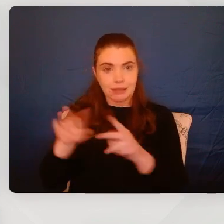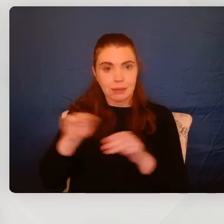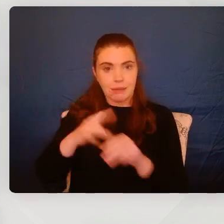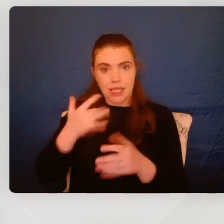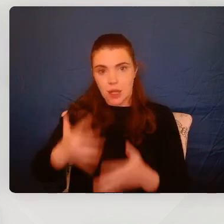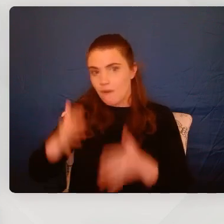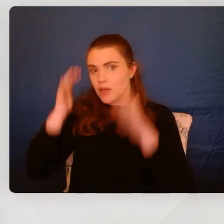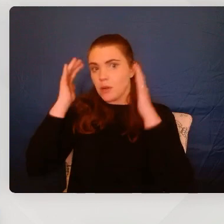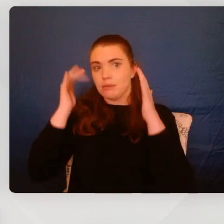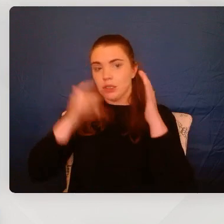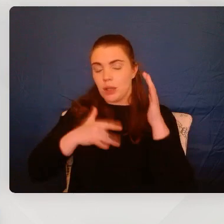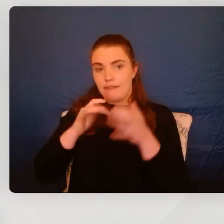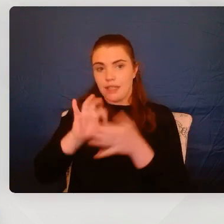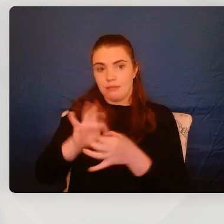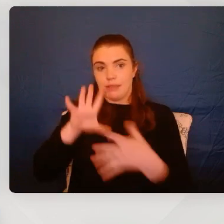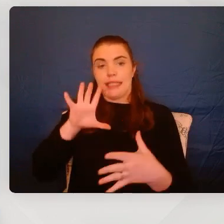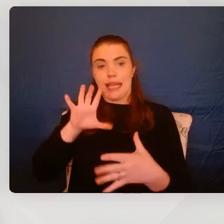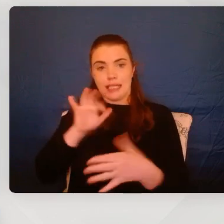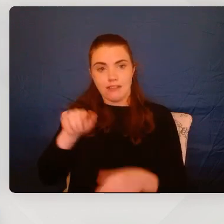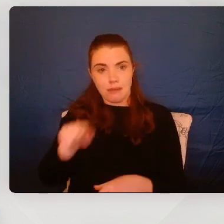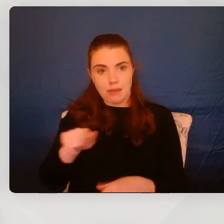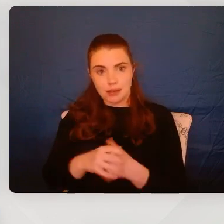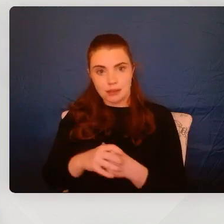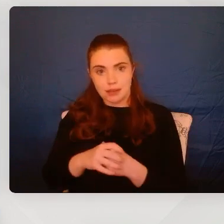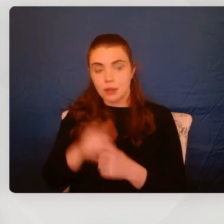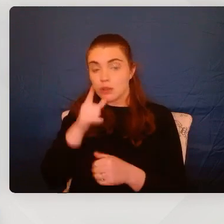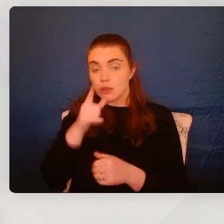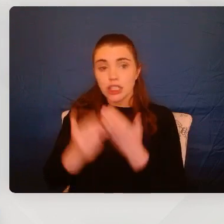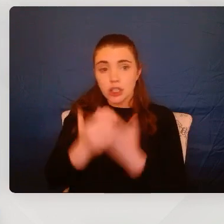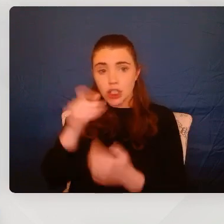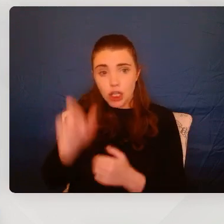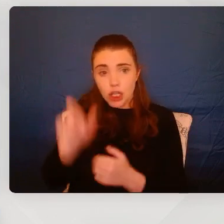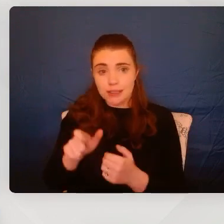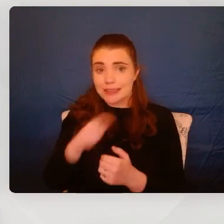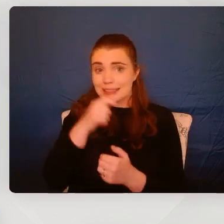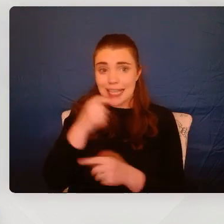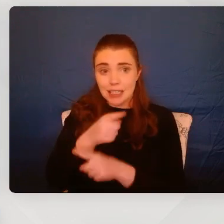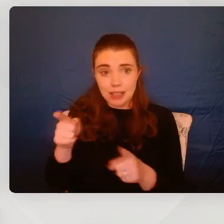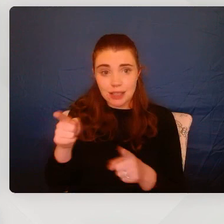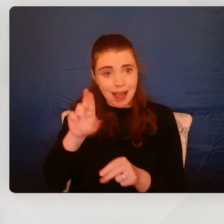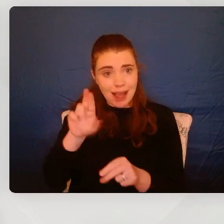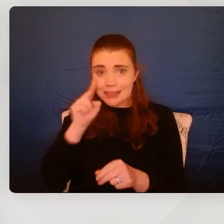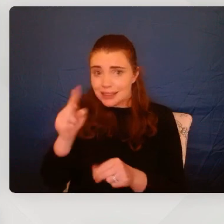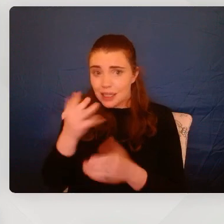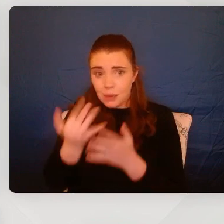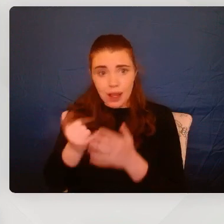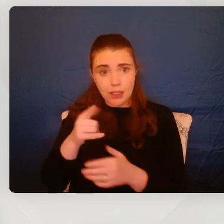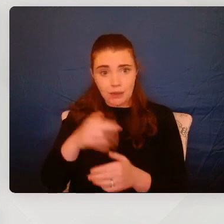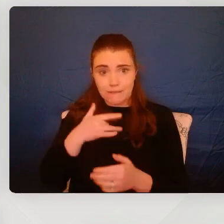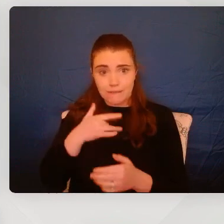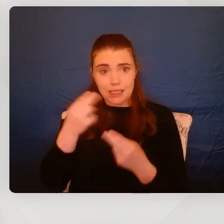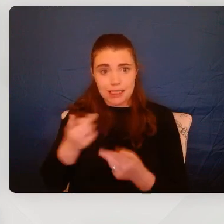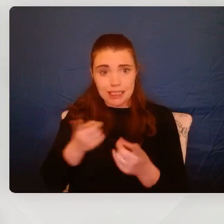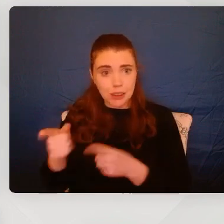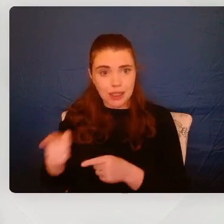I disconnect from it. So again, talking to you in person and saying, look, I can see why you might need to do that. So it's all about